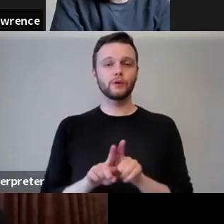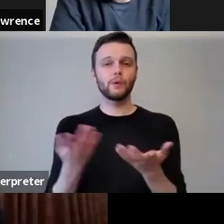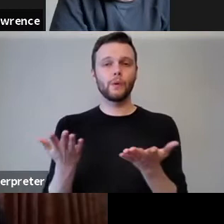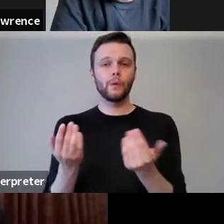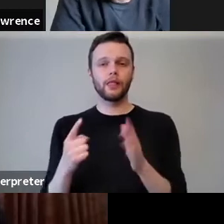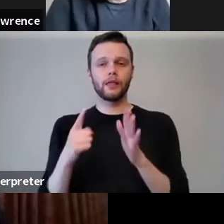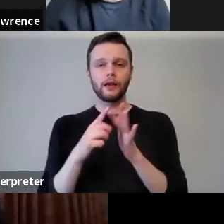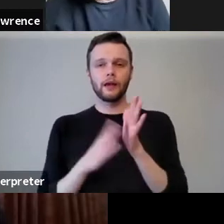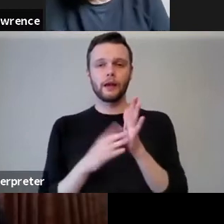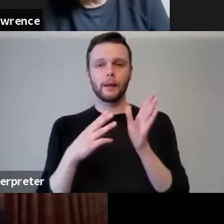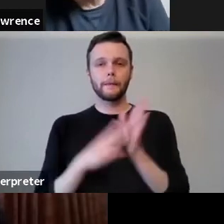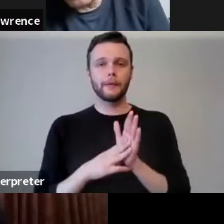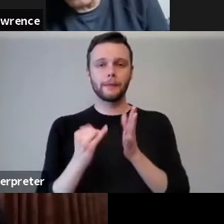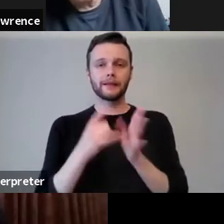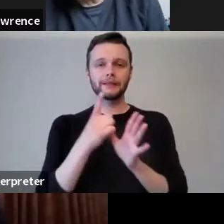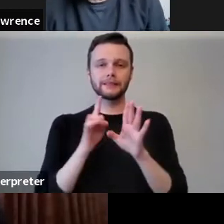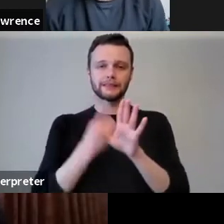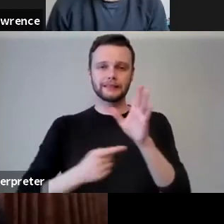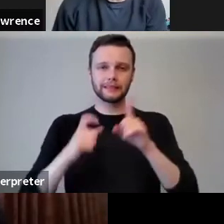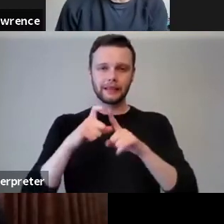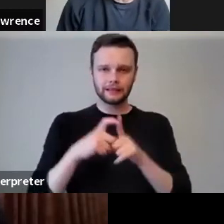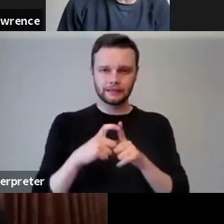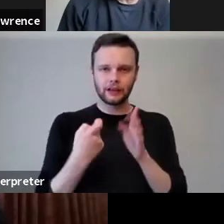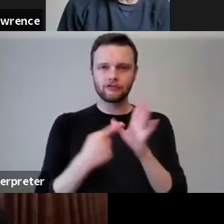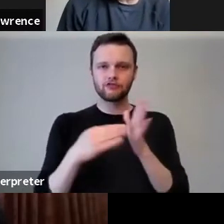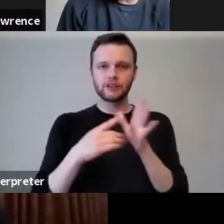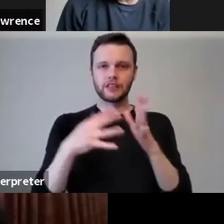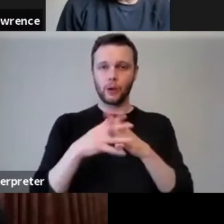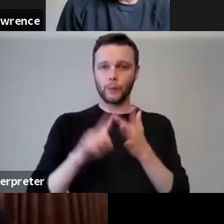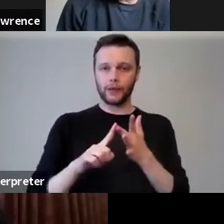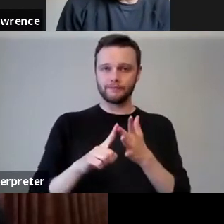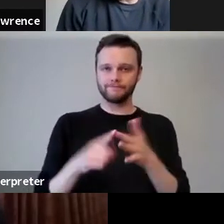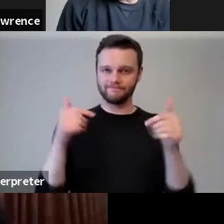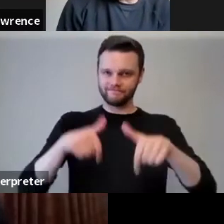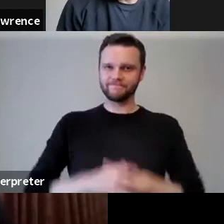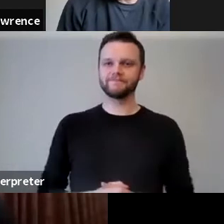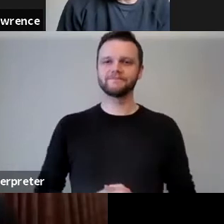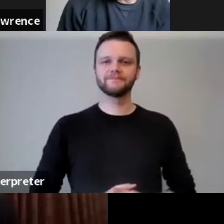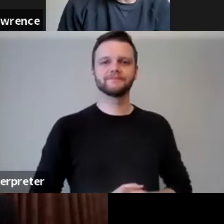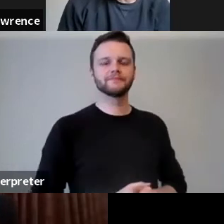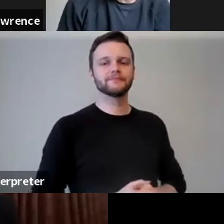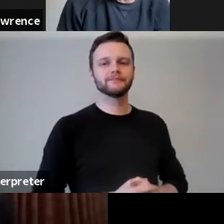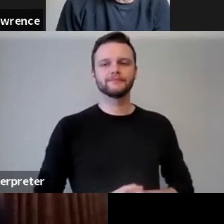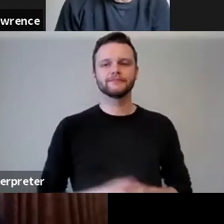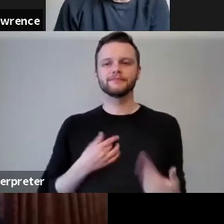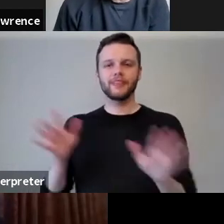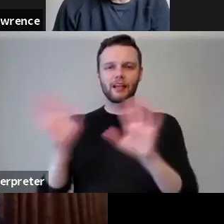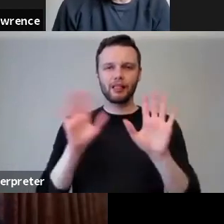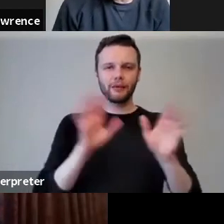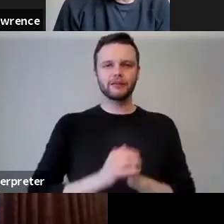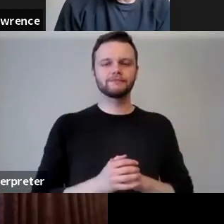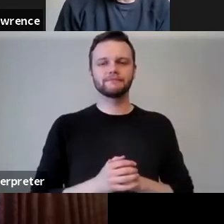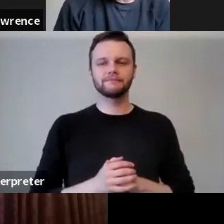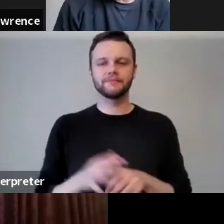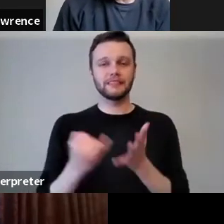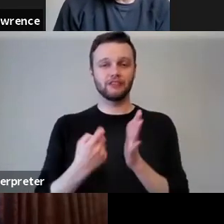Imam Syed Ali Abbas Rezaoui, who's with us this evening. Hi, I'm Syed Rezaoui